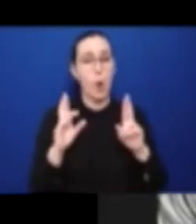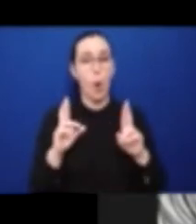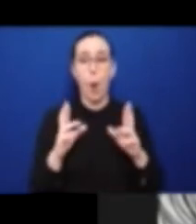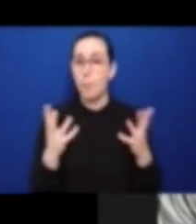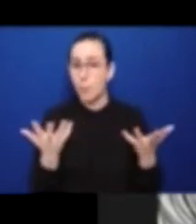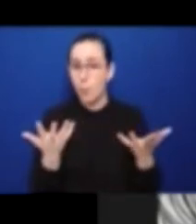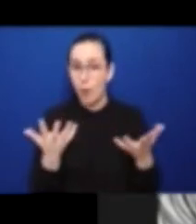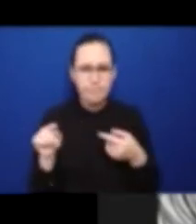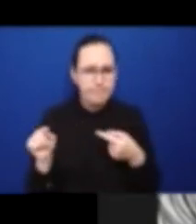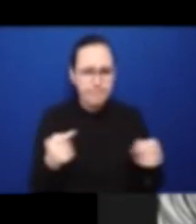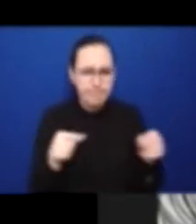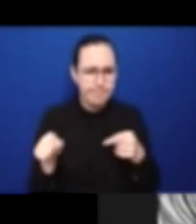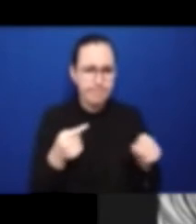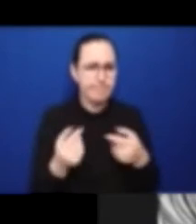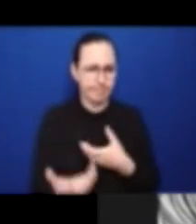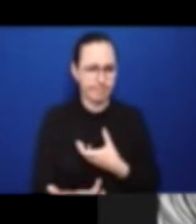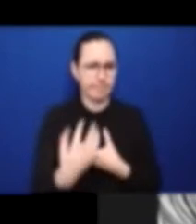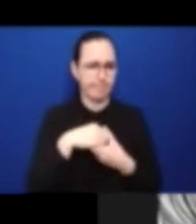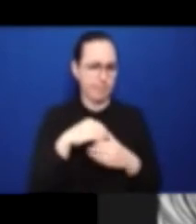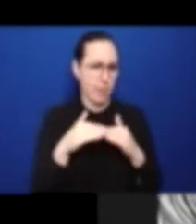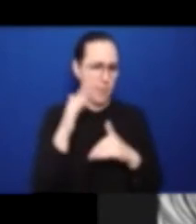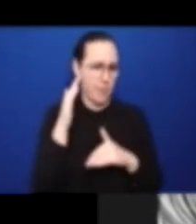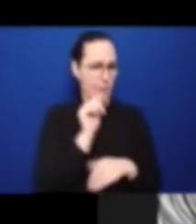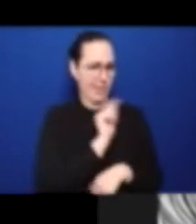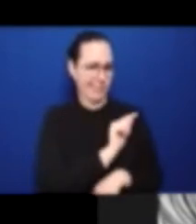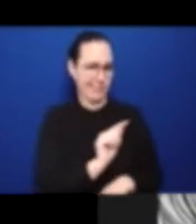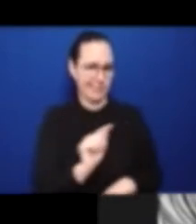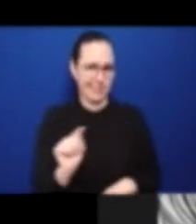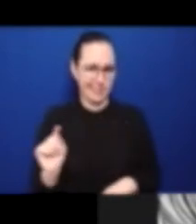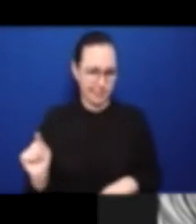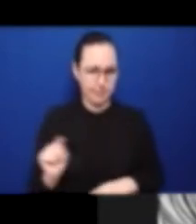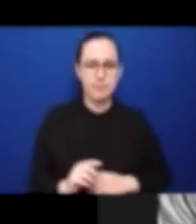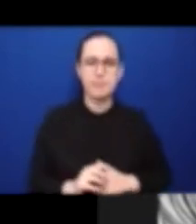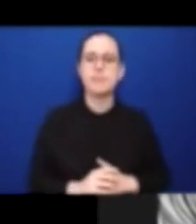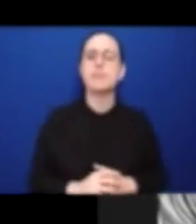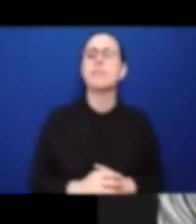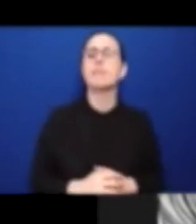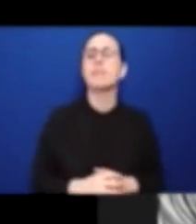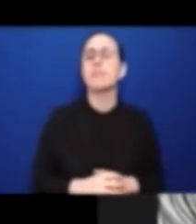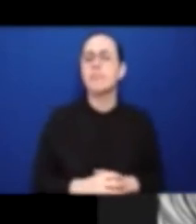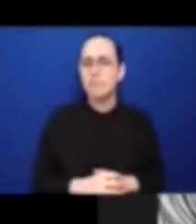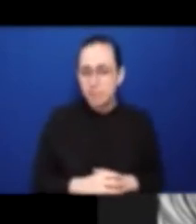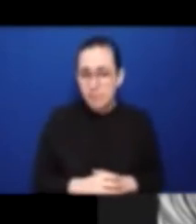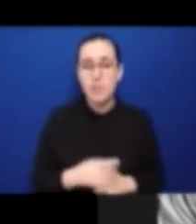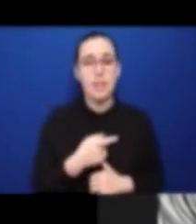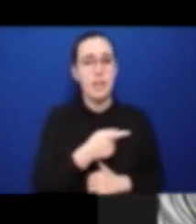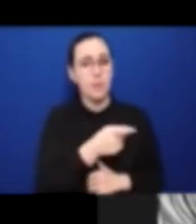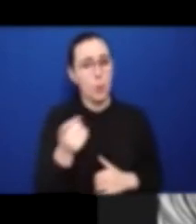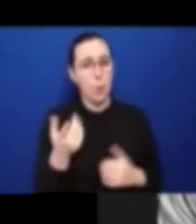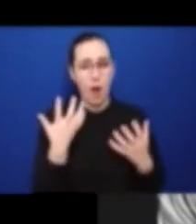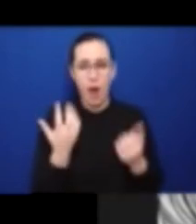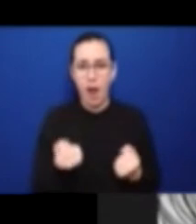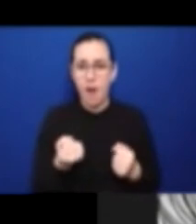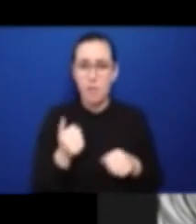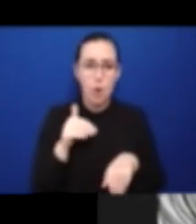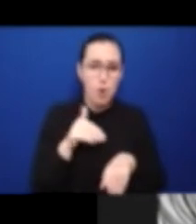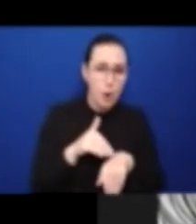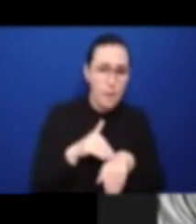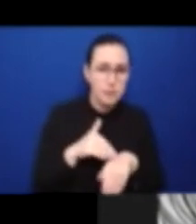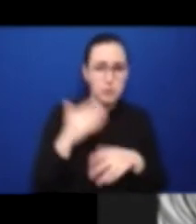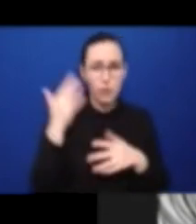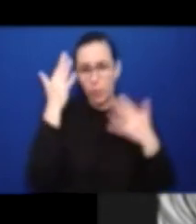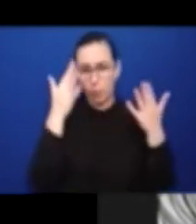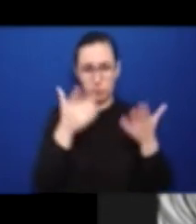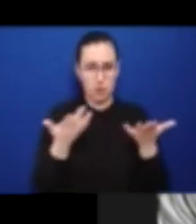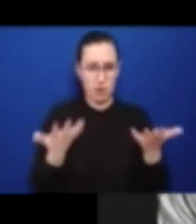So I just want to reinforce, if you need, if you have comments or thoughts, you can put them on chat. As we